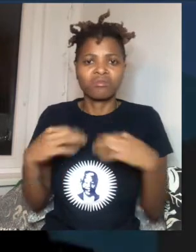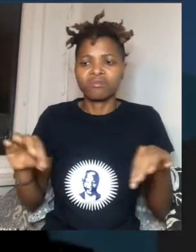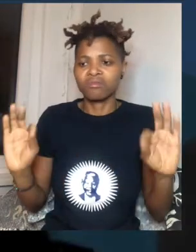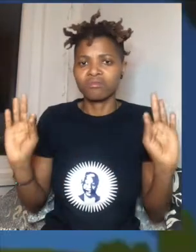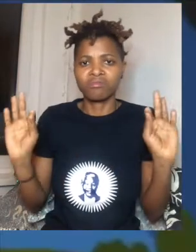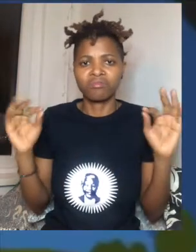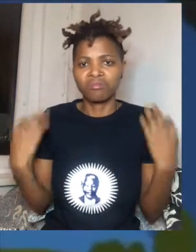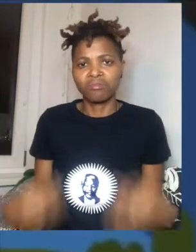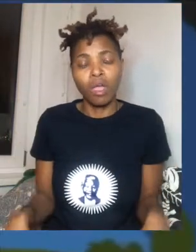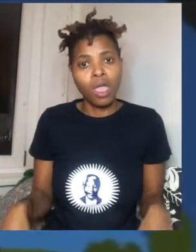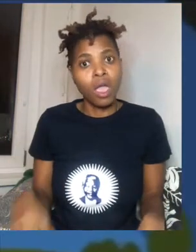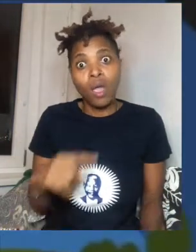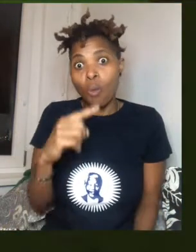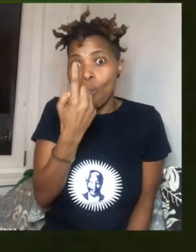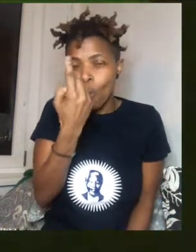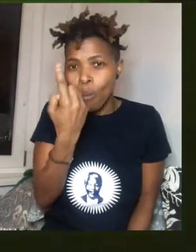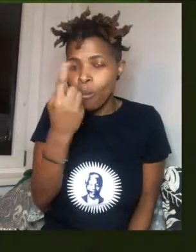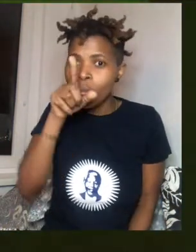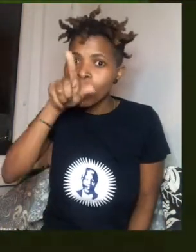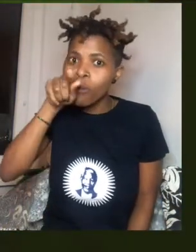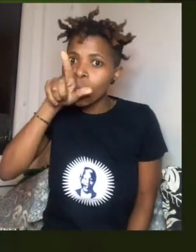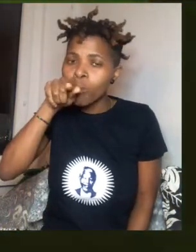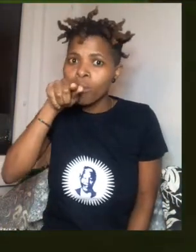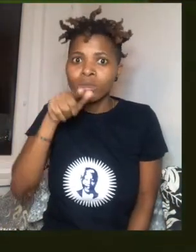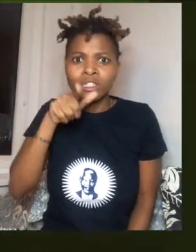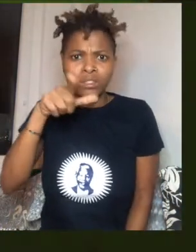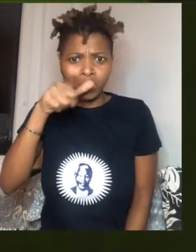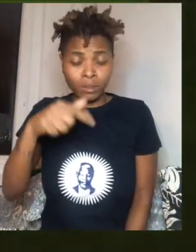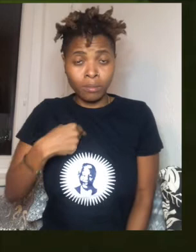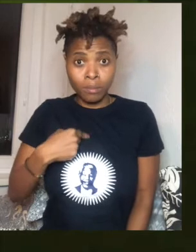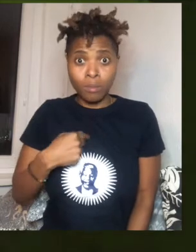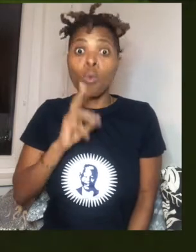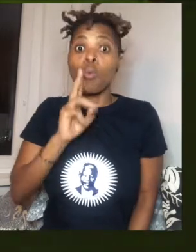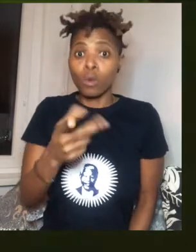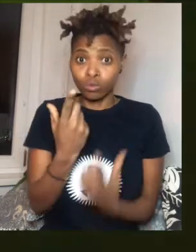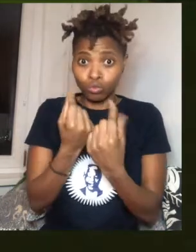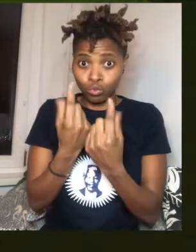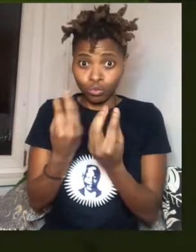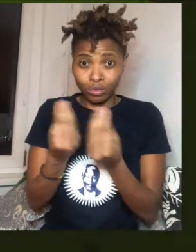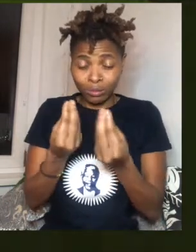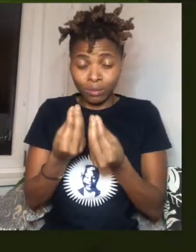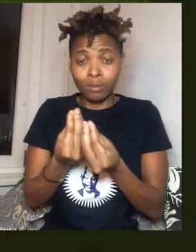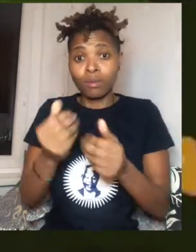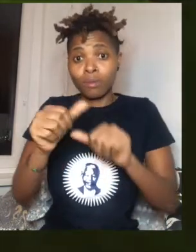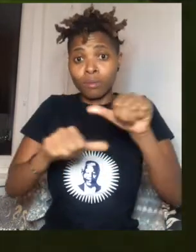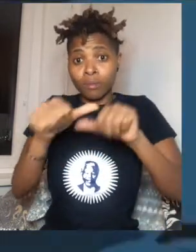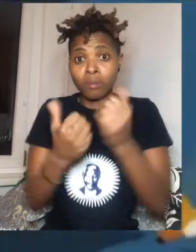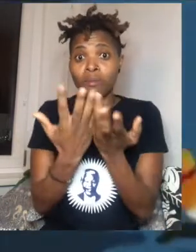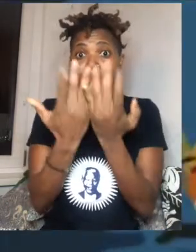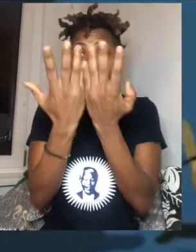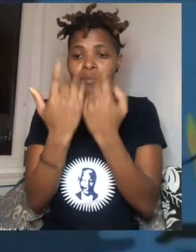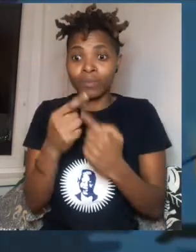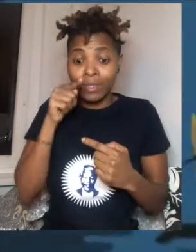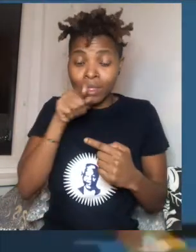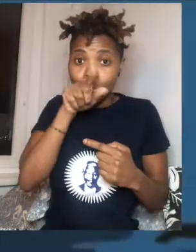Except this little hummingbird, it says, I'm going to do something about the fire. So it flies to the nearest